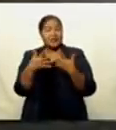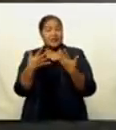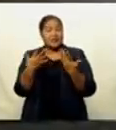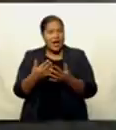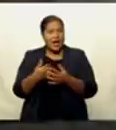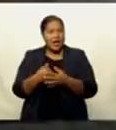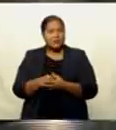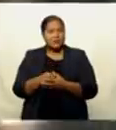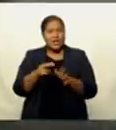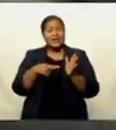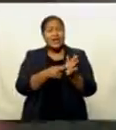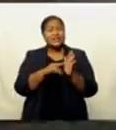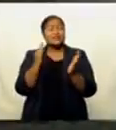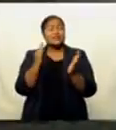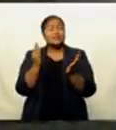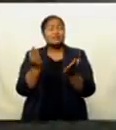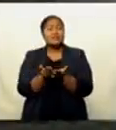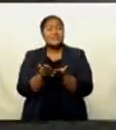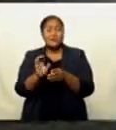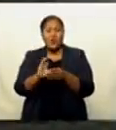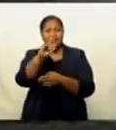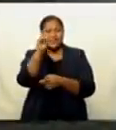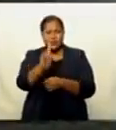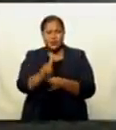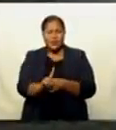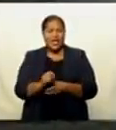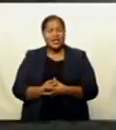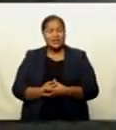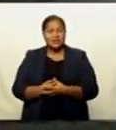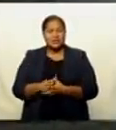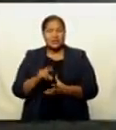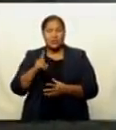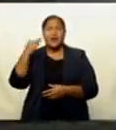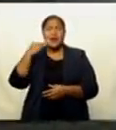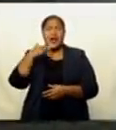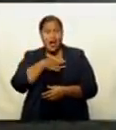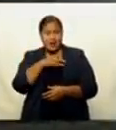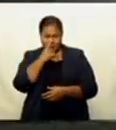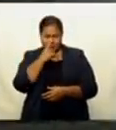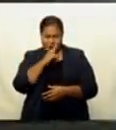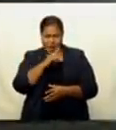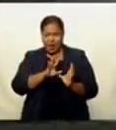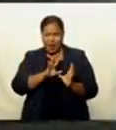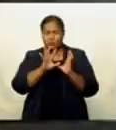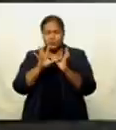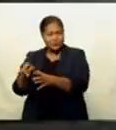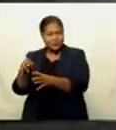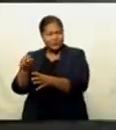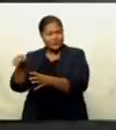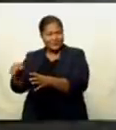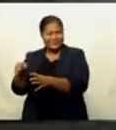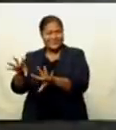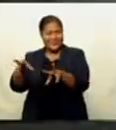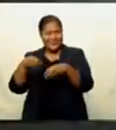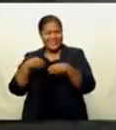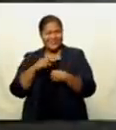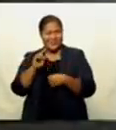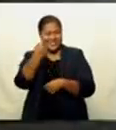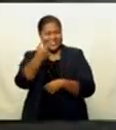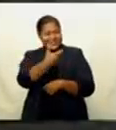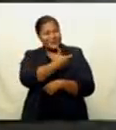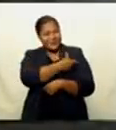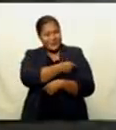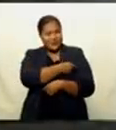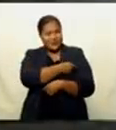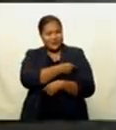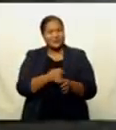vaccination calls today and there were hundreds of registries that came down with the first jab of